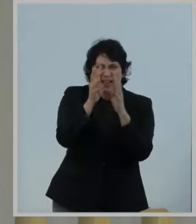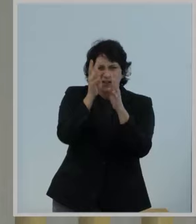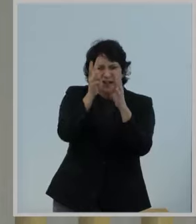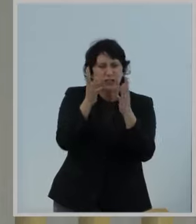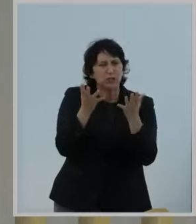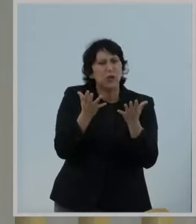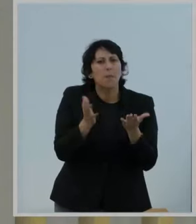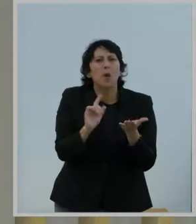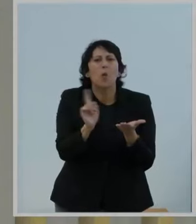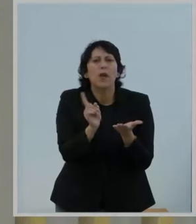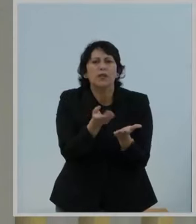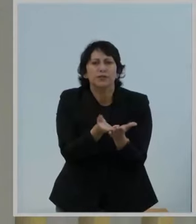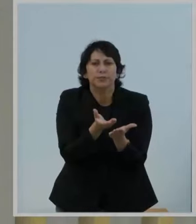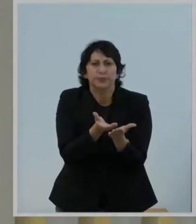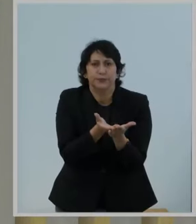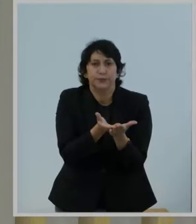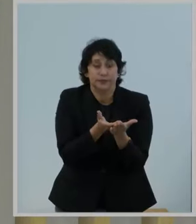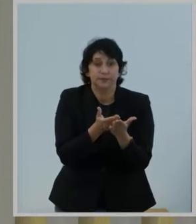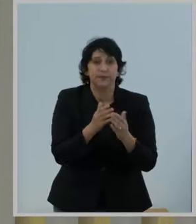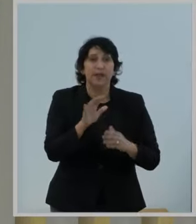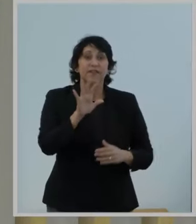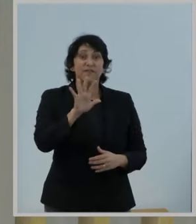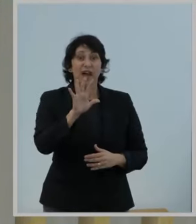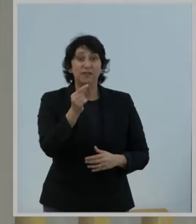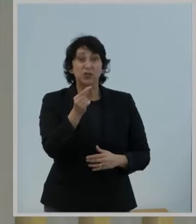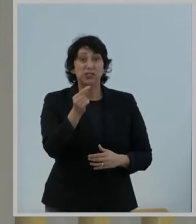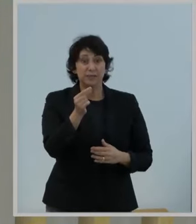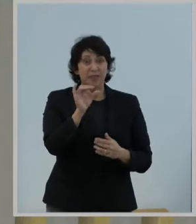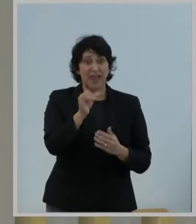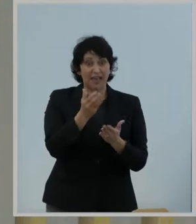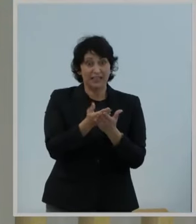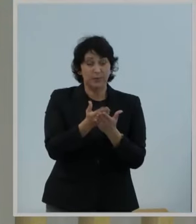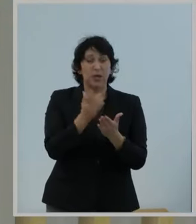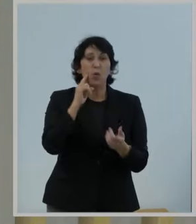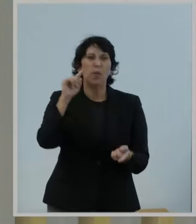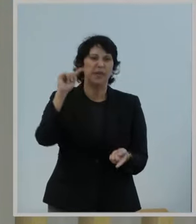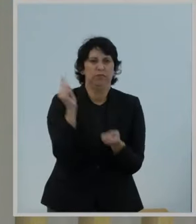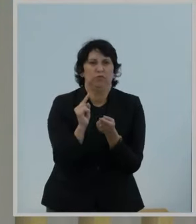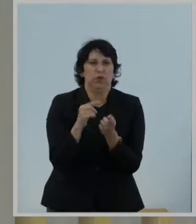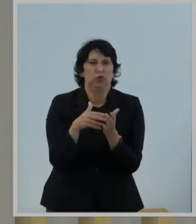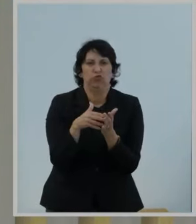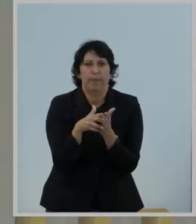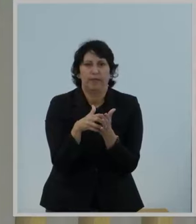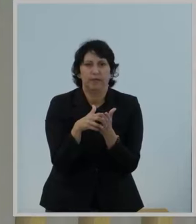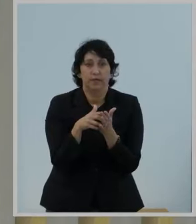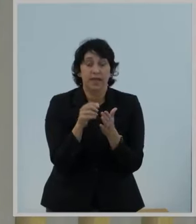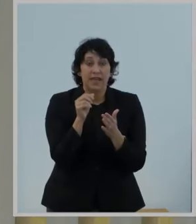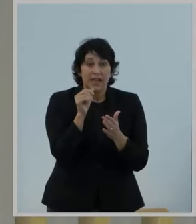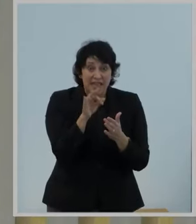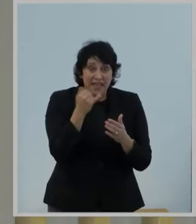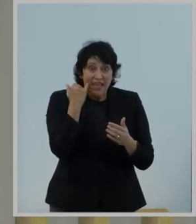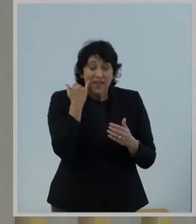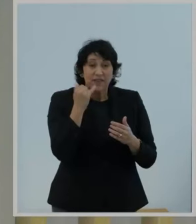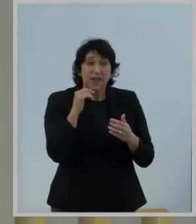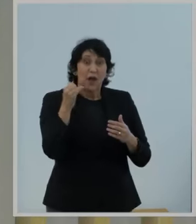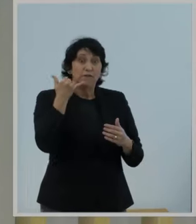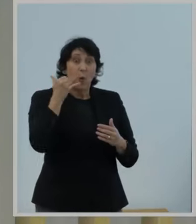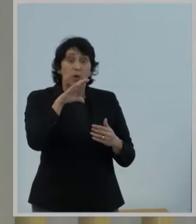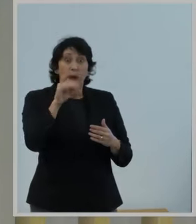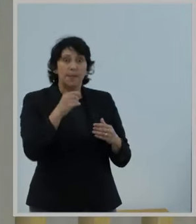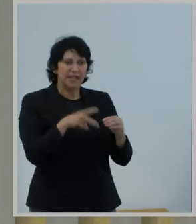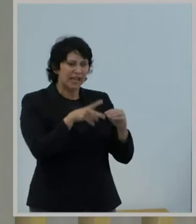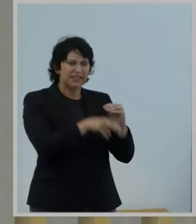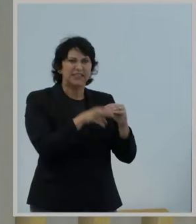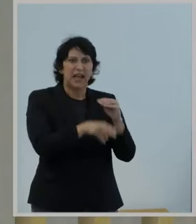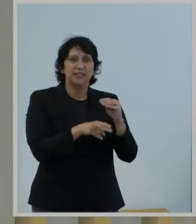examples. So first, 5G will be crippled. Once 5G technology is everywhere, a phone company can slice its network so that different phones and